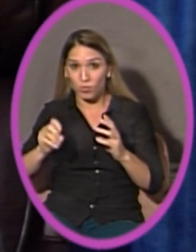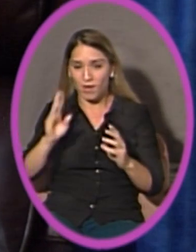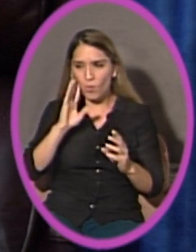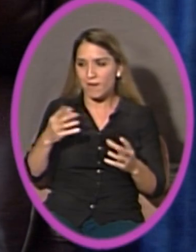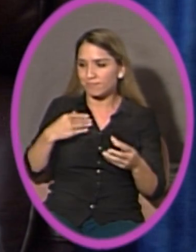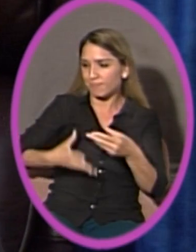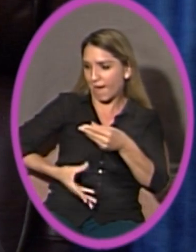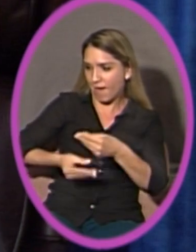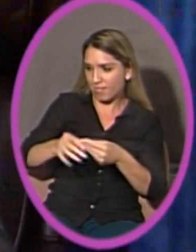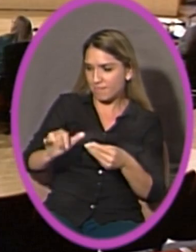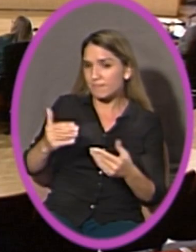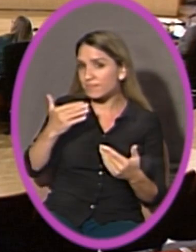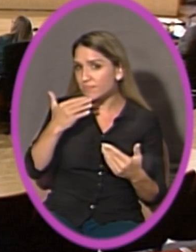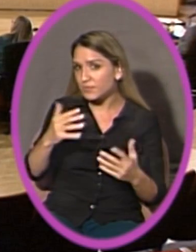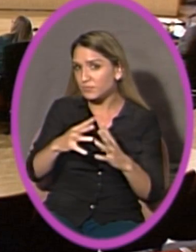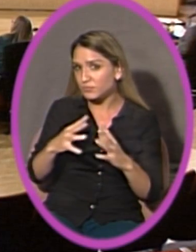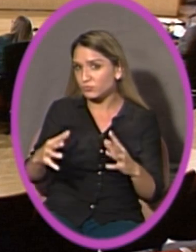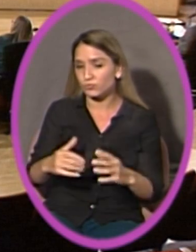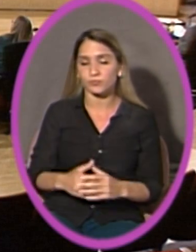Thank you very much.